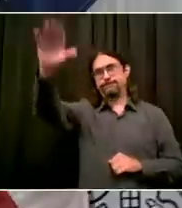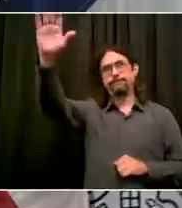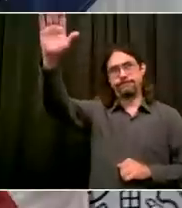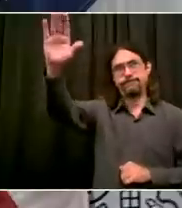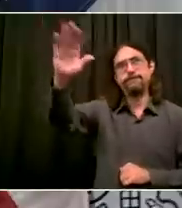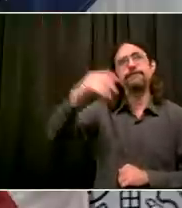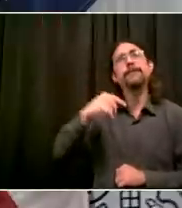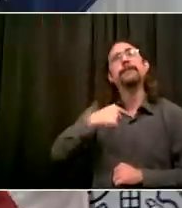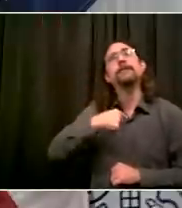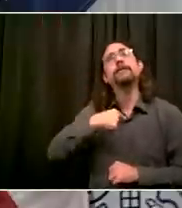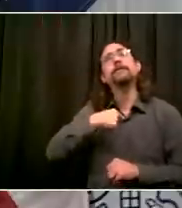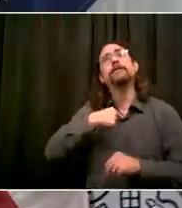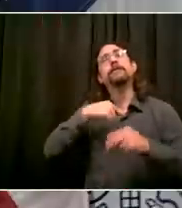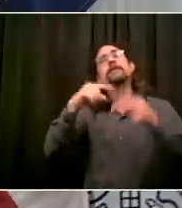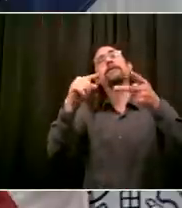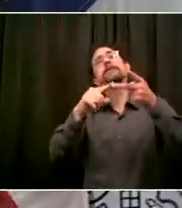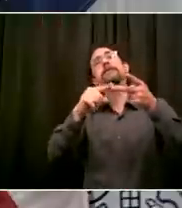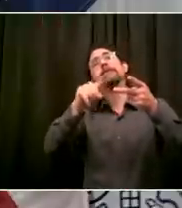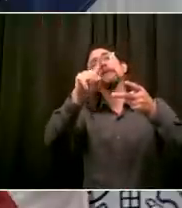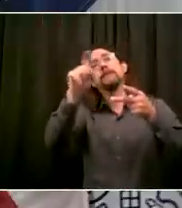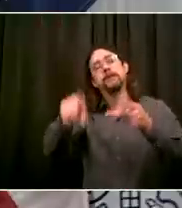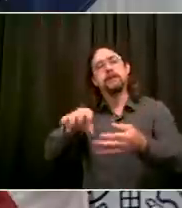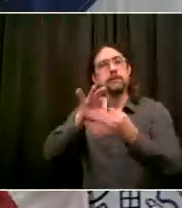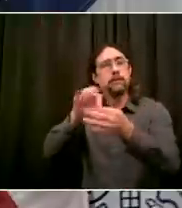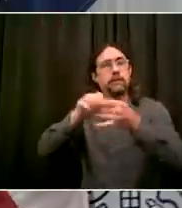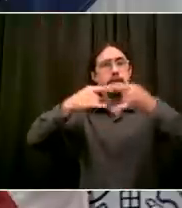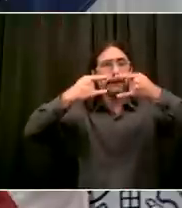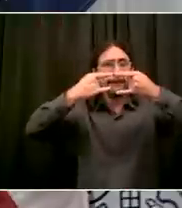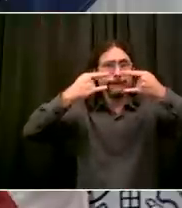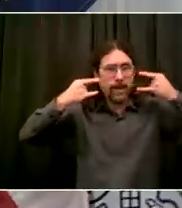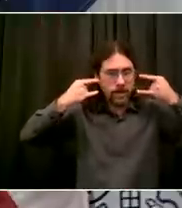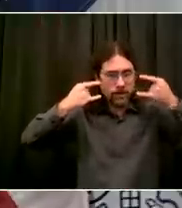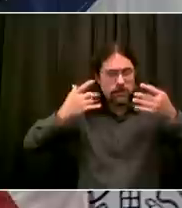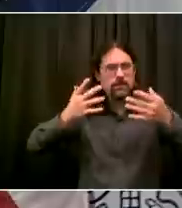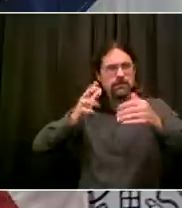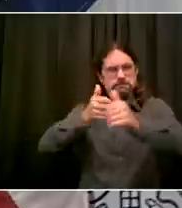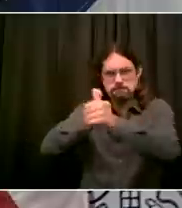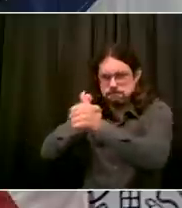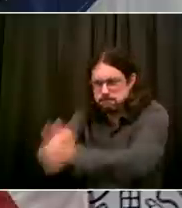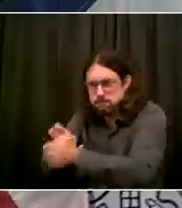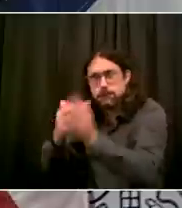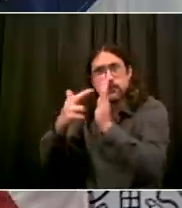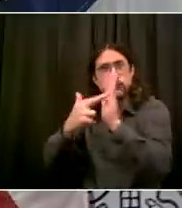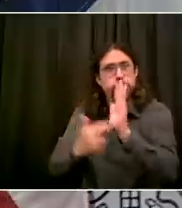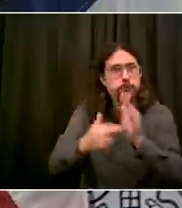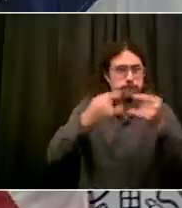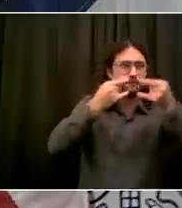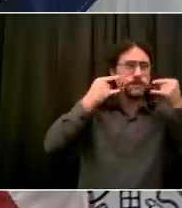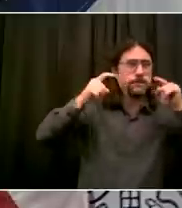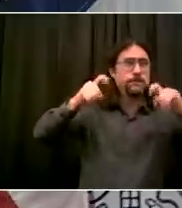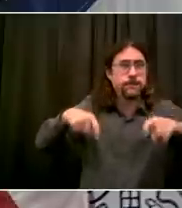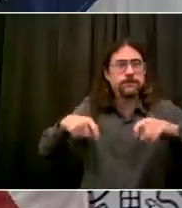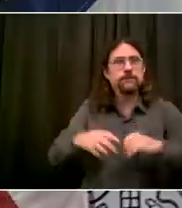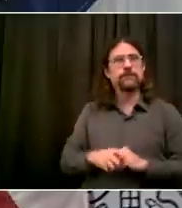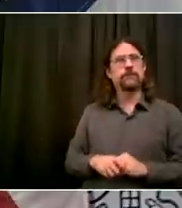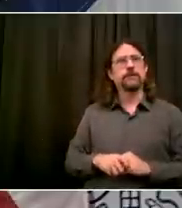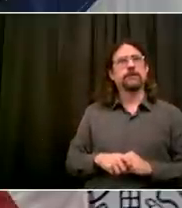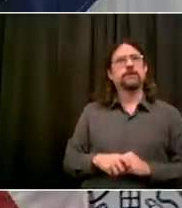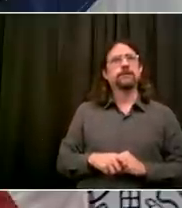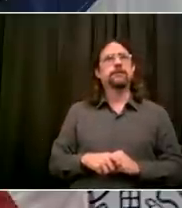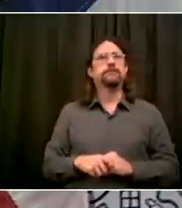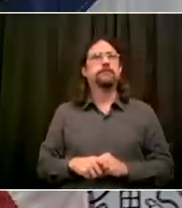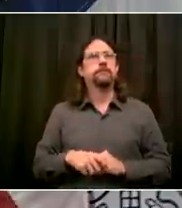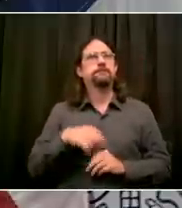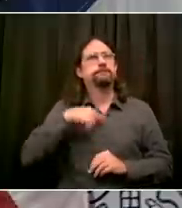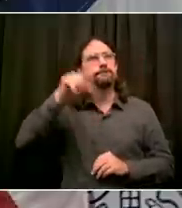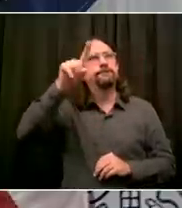calculate this? I don't know if there's not the data on it. It seems purely anecdotal when, you know, Dr. Katz and others say that they've